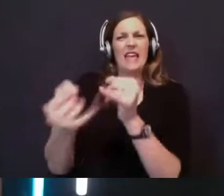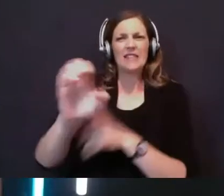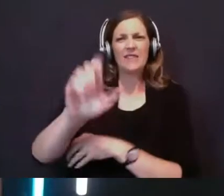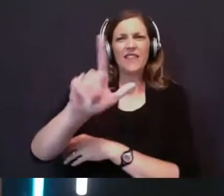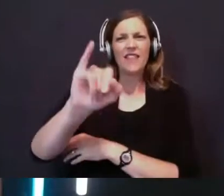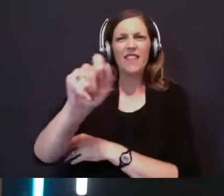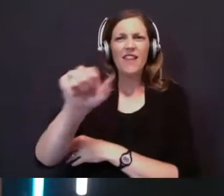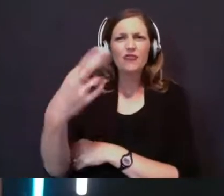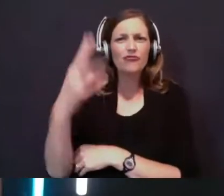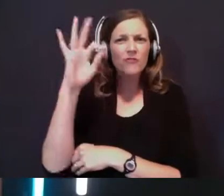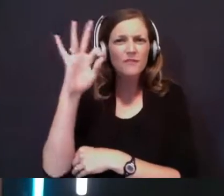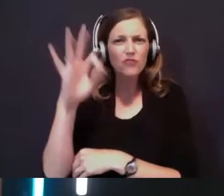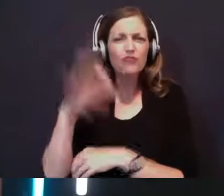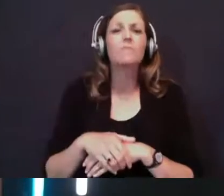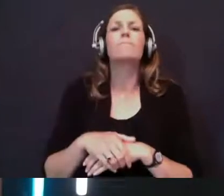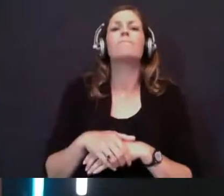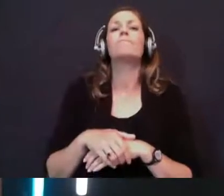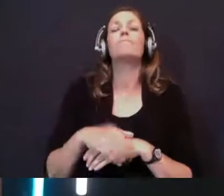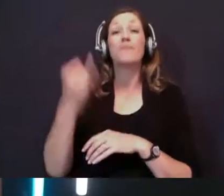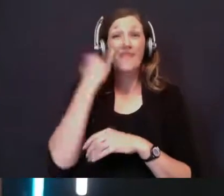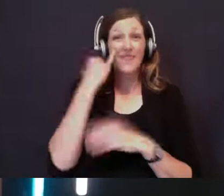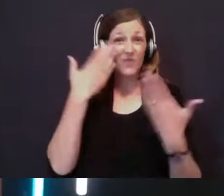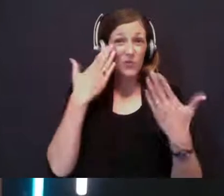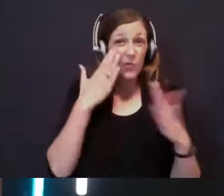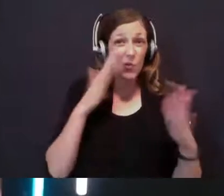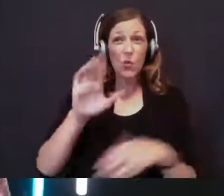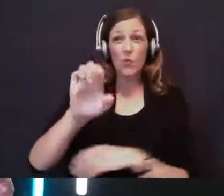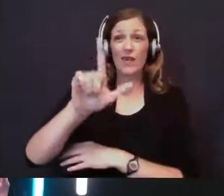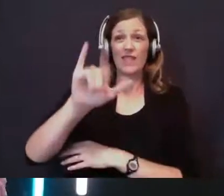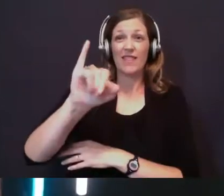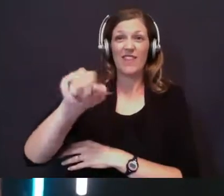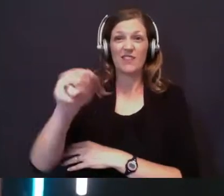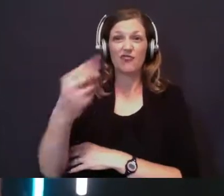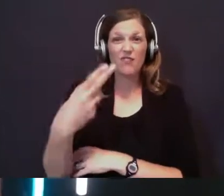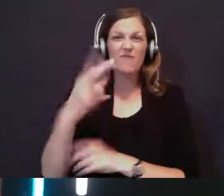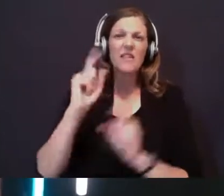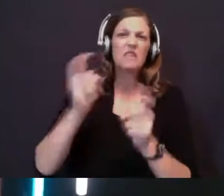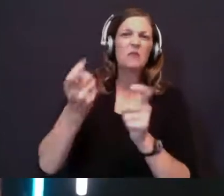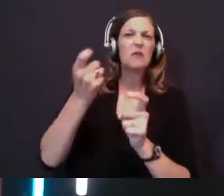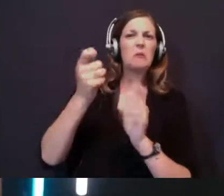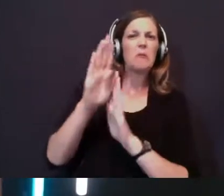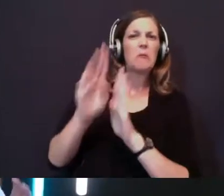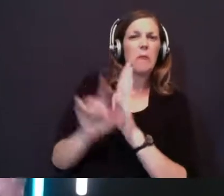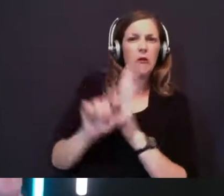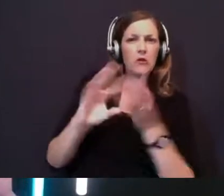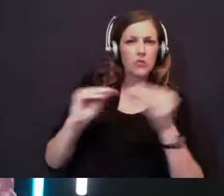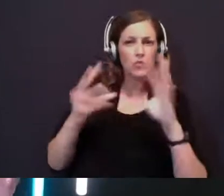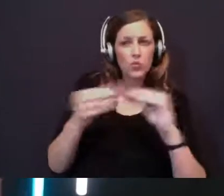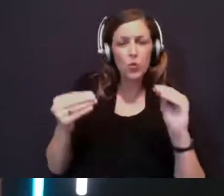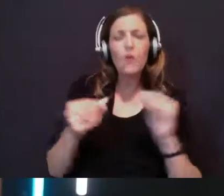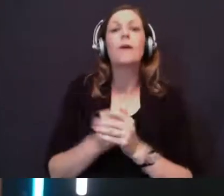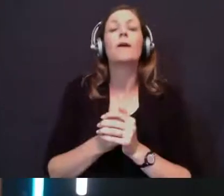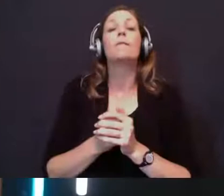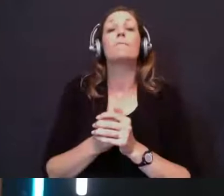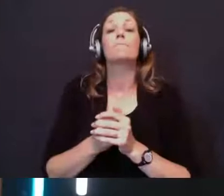in chapter 19 of First Kings. If you don't know Elijah, I'm going to give you just a little bit of a backstory. As a